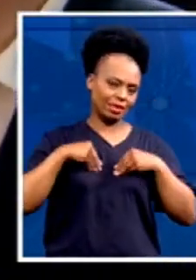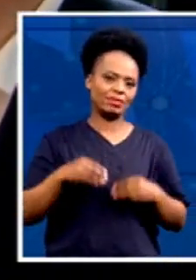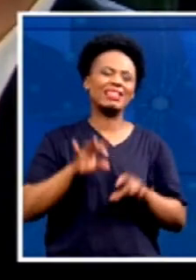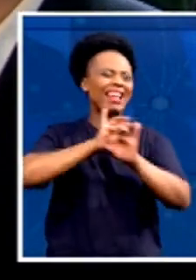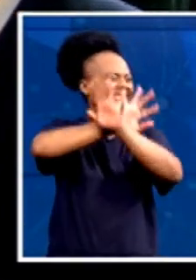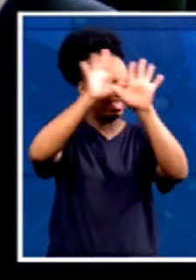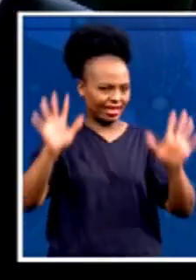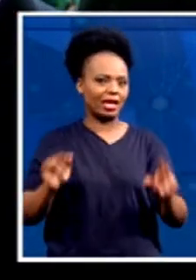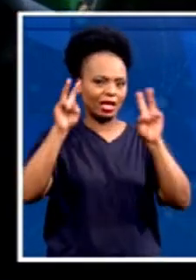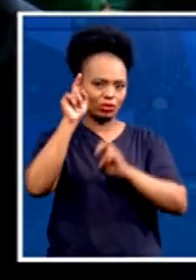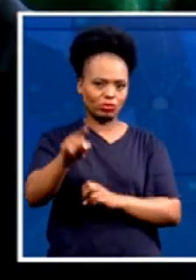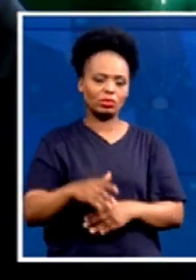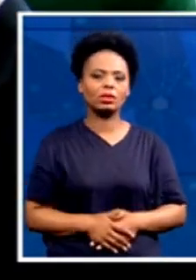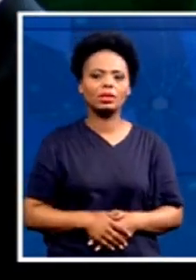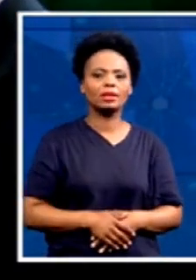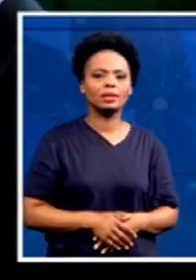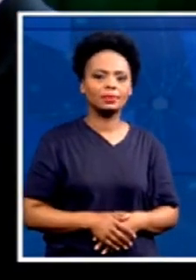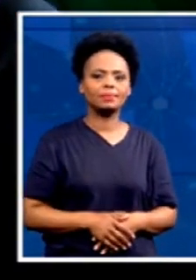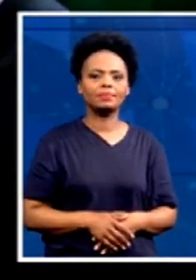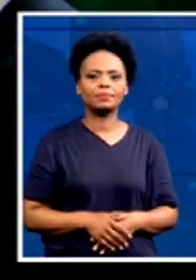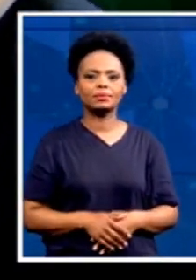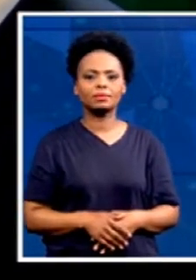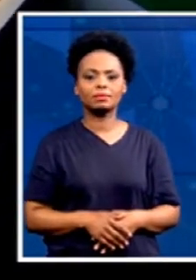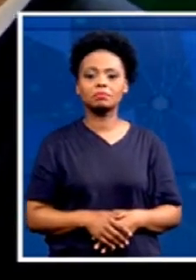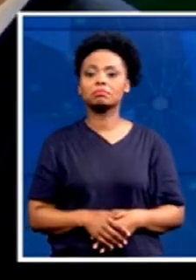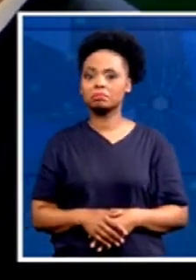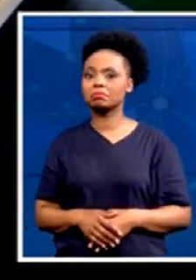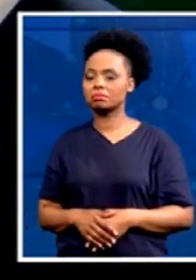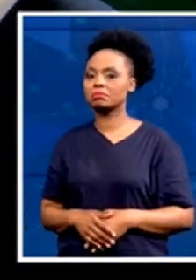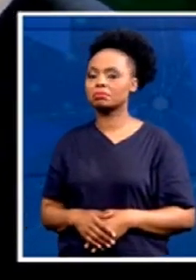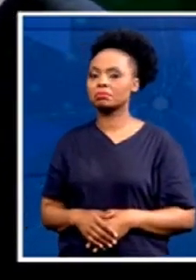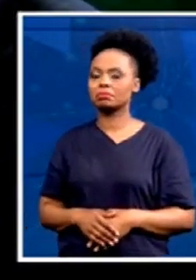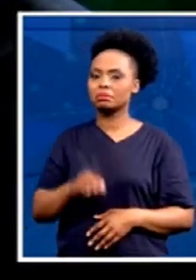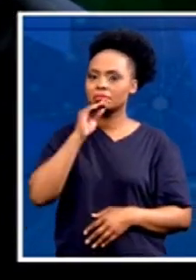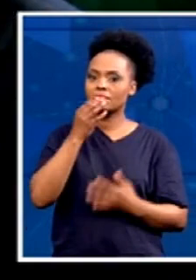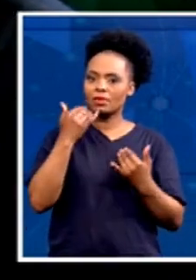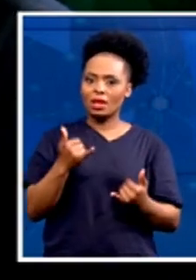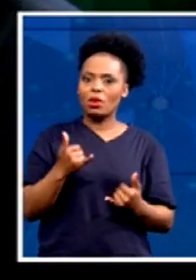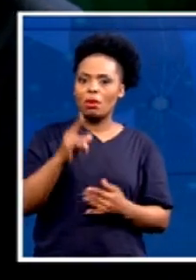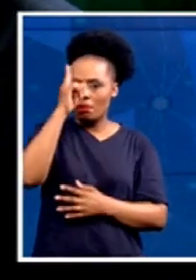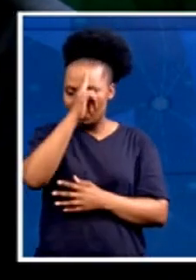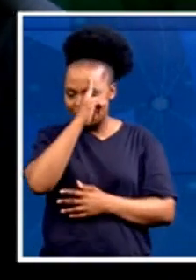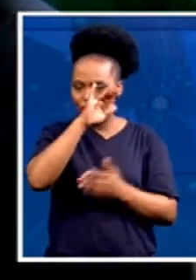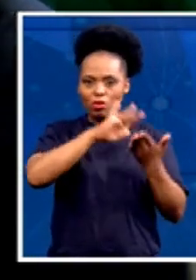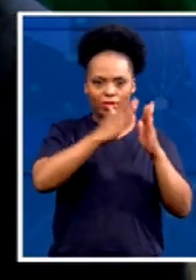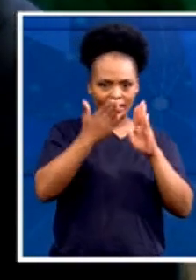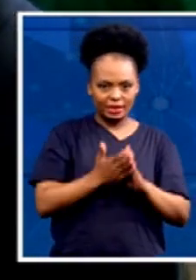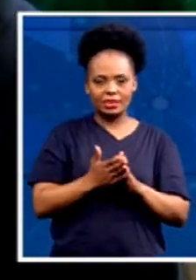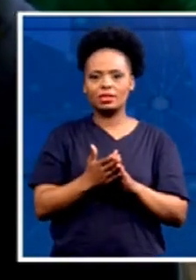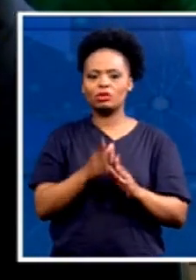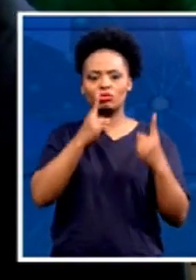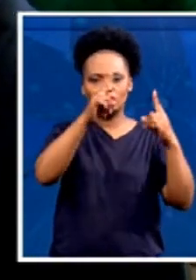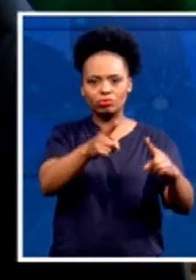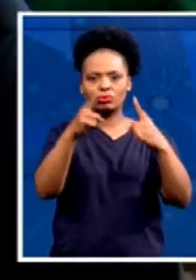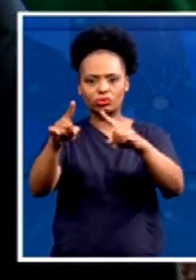you seem to be appealing to the colored community and the black community as well. I mean, in terms of the colored community in Cape Town, you've done